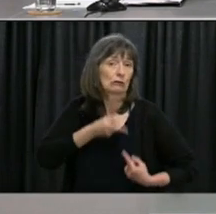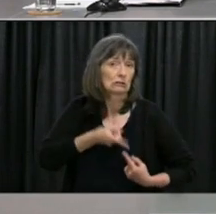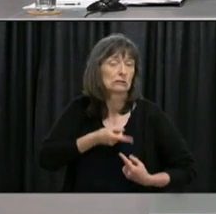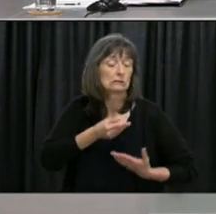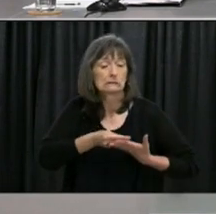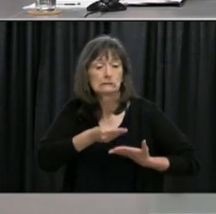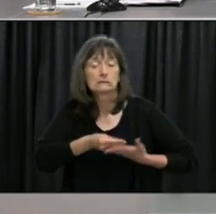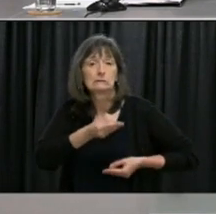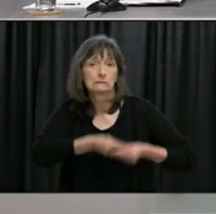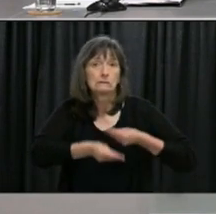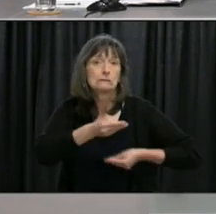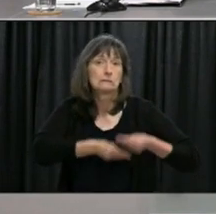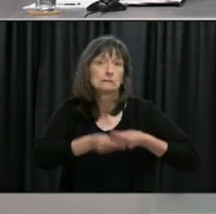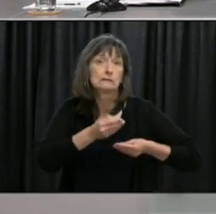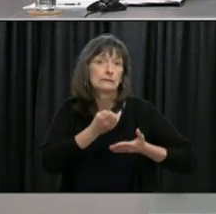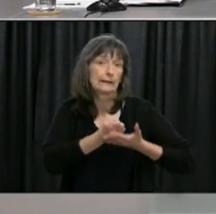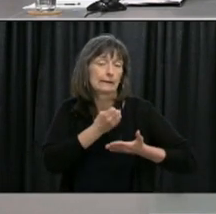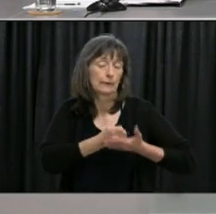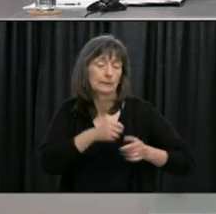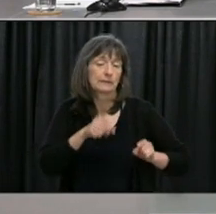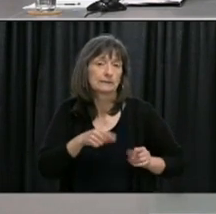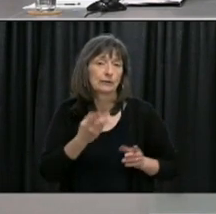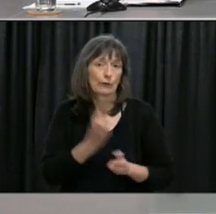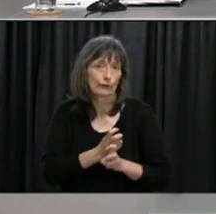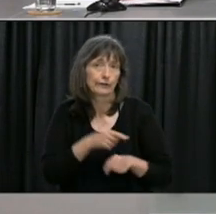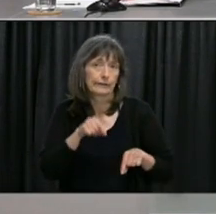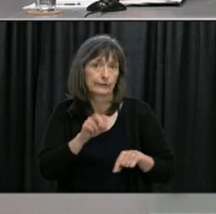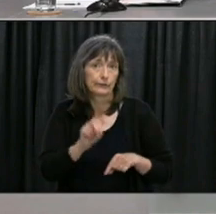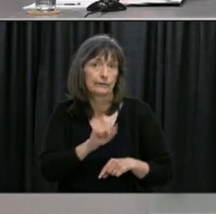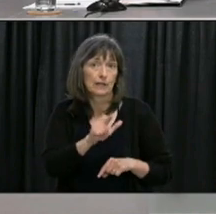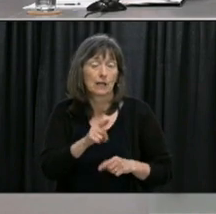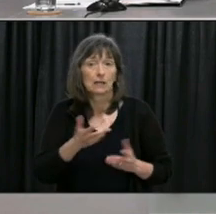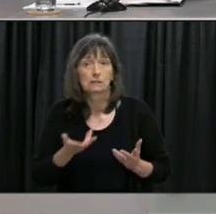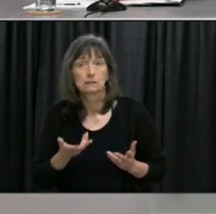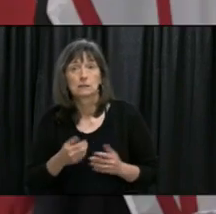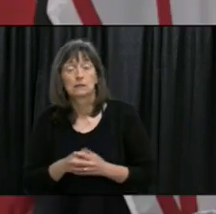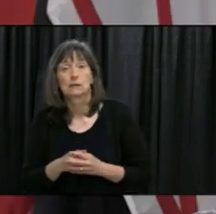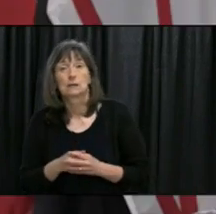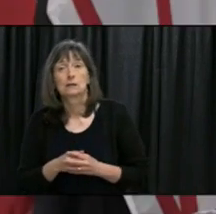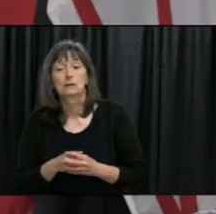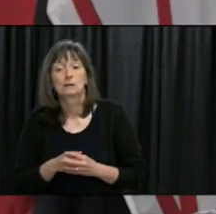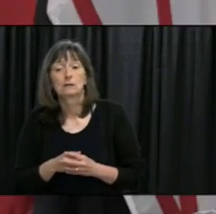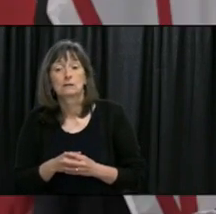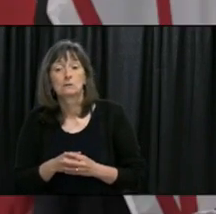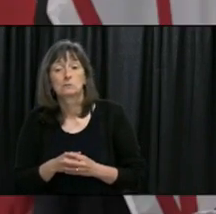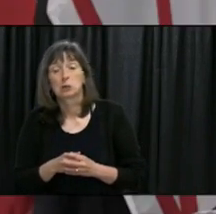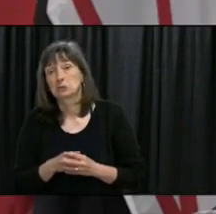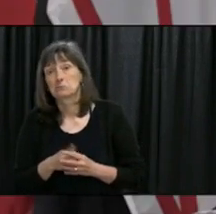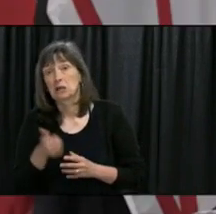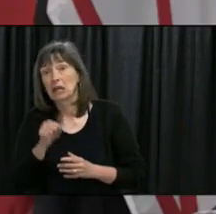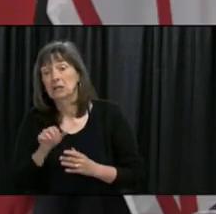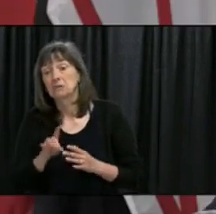in terms of economically for the province can you give us any insight about what's good to be you now